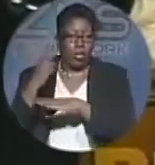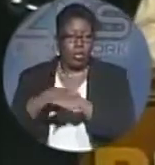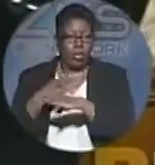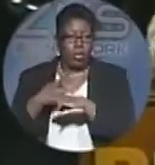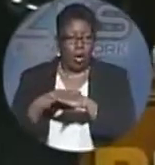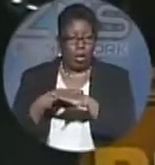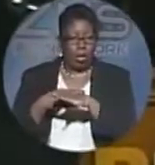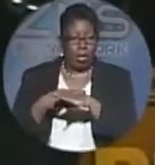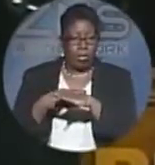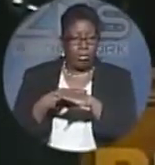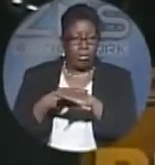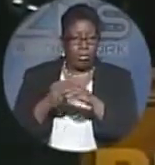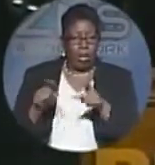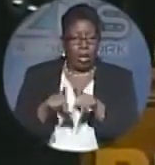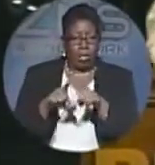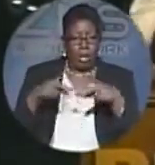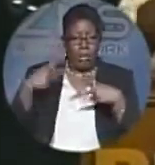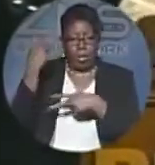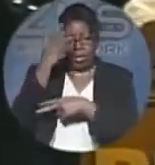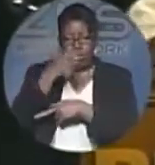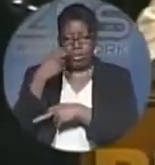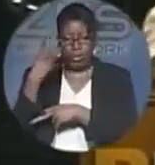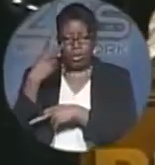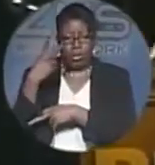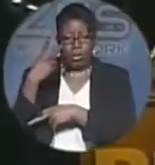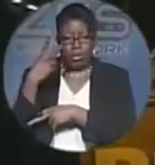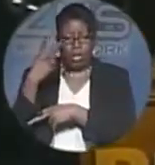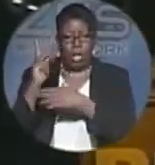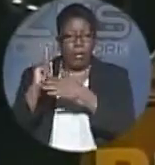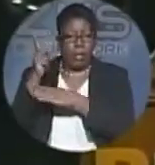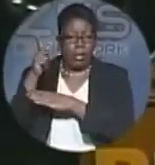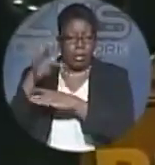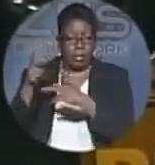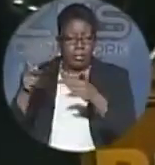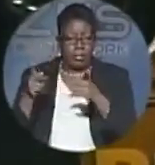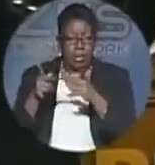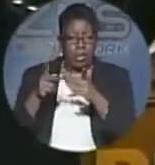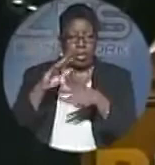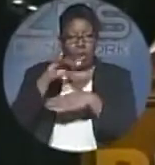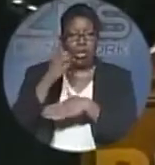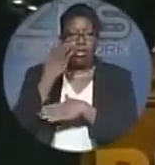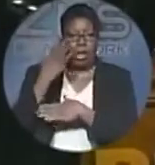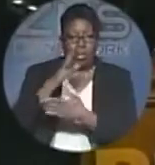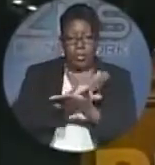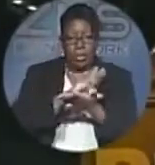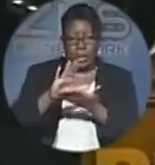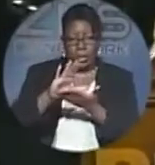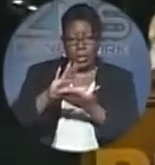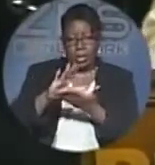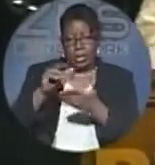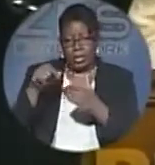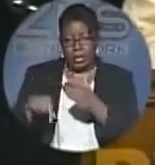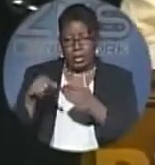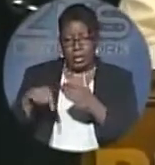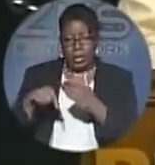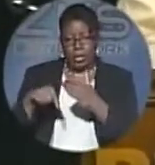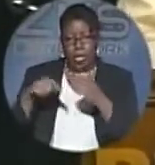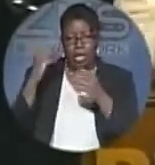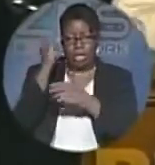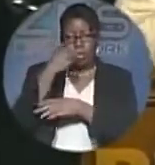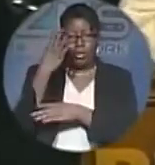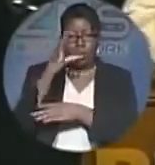will become a scenic beauty. The bushes will be cleared and a wonder of the world will be exposed.